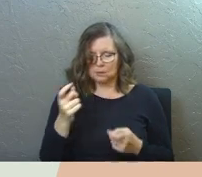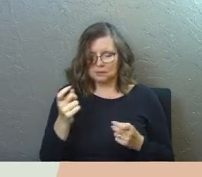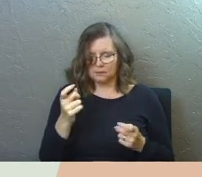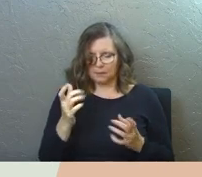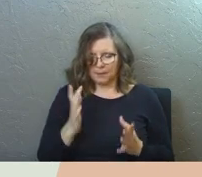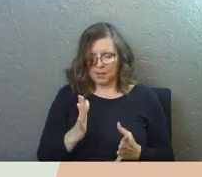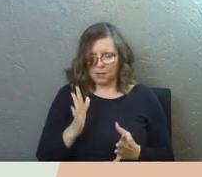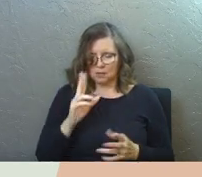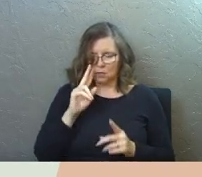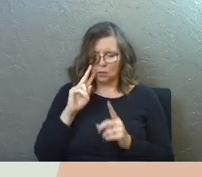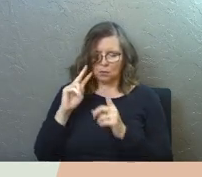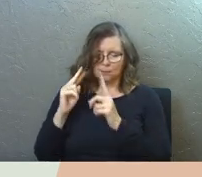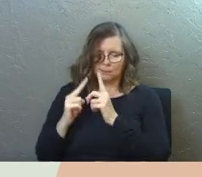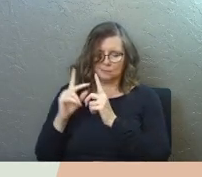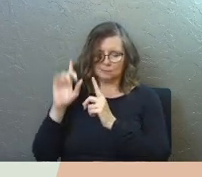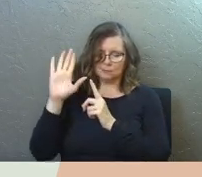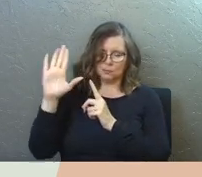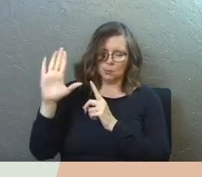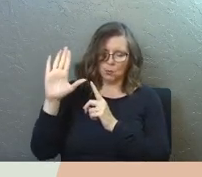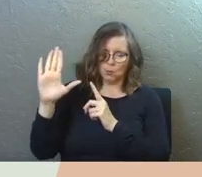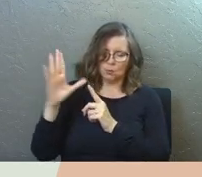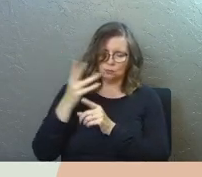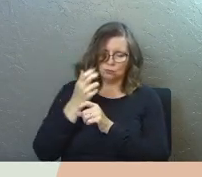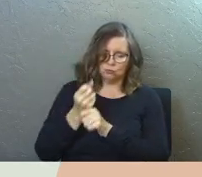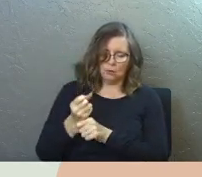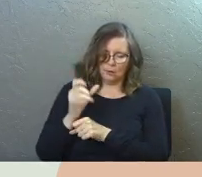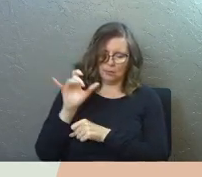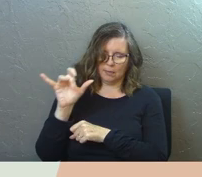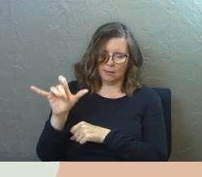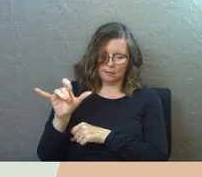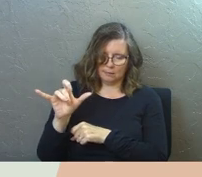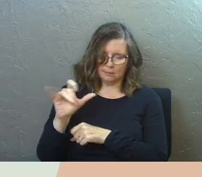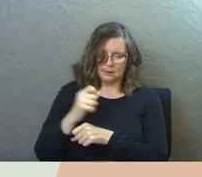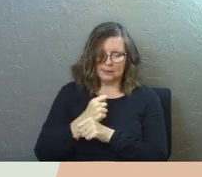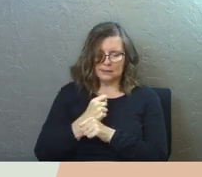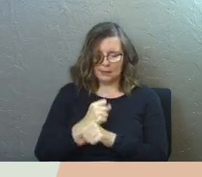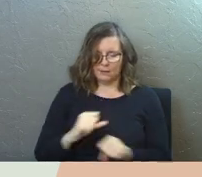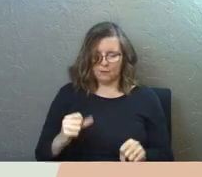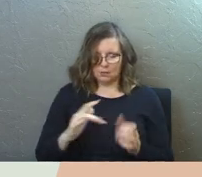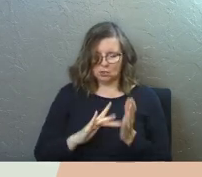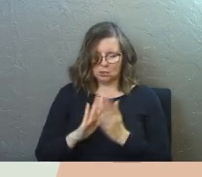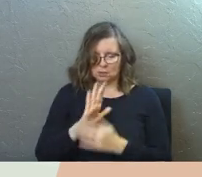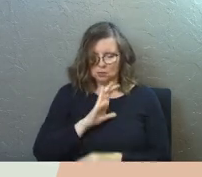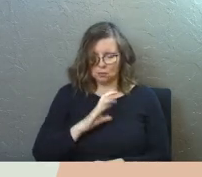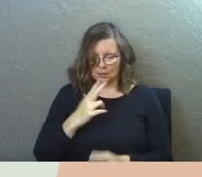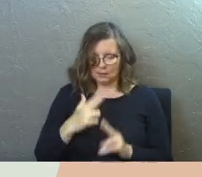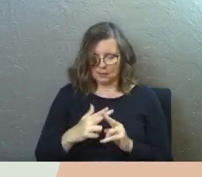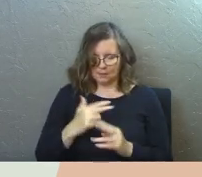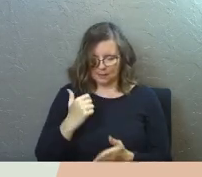your perspective on us. Set us free, Jesus. In Christ's name, amen.